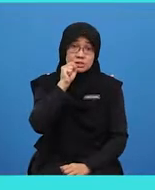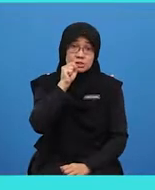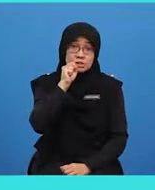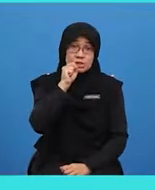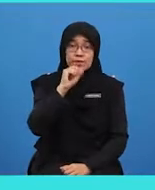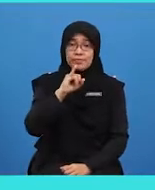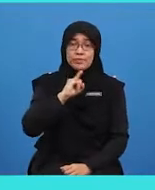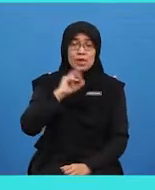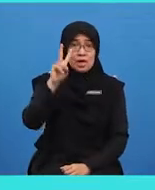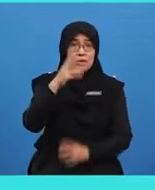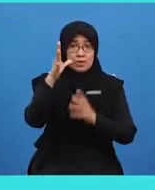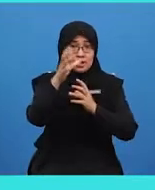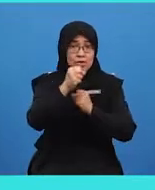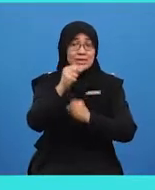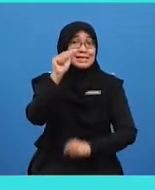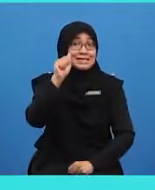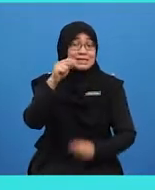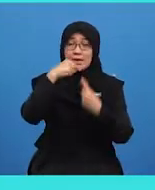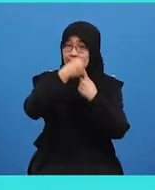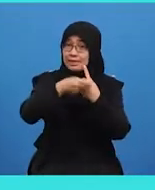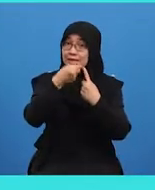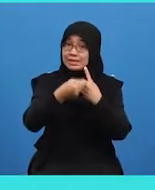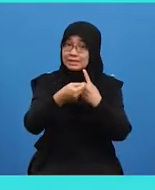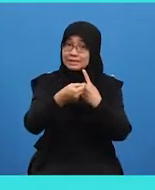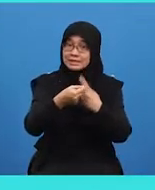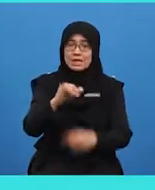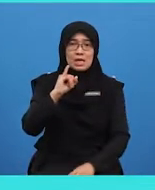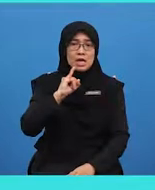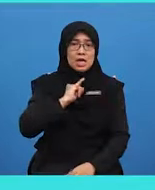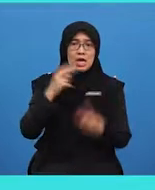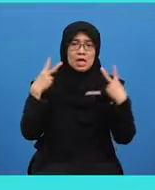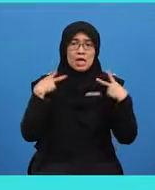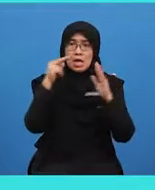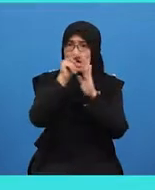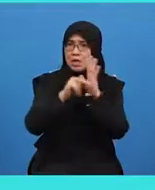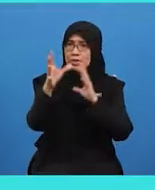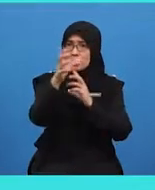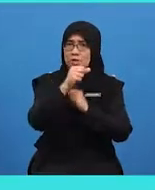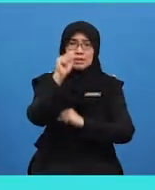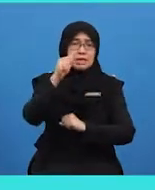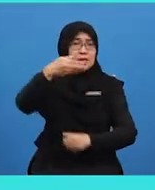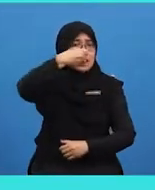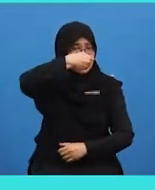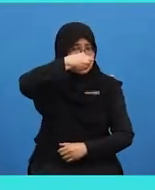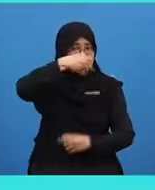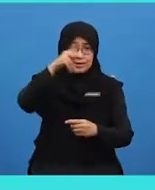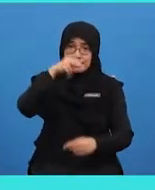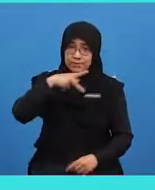I haven't a banana. I haven't got a pizza.